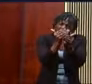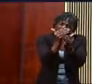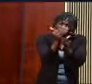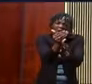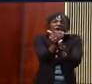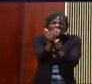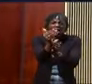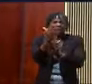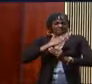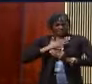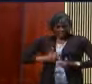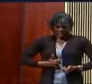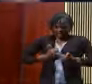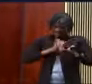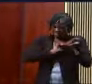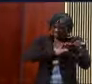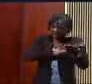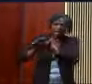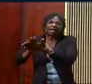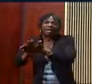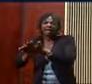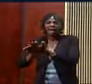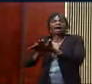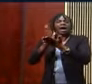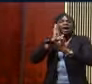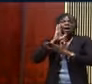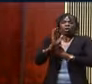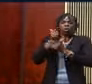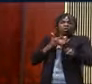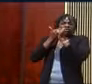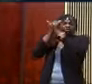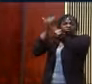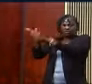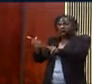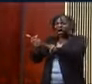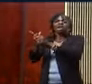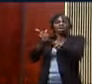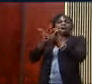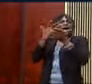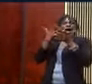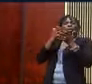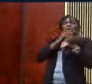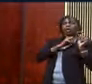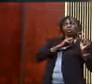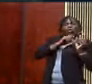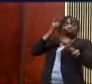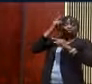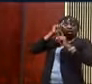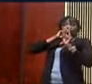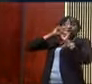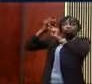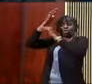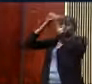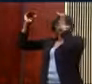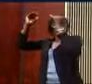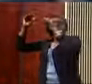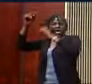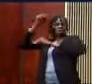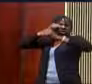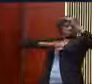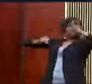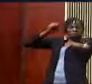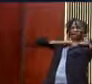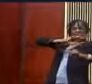my life clean every day. I want to go with him when he comes back. I've come too far. I'll never turn back.